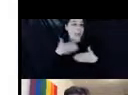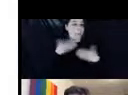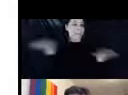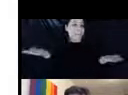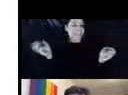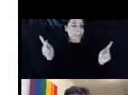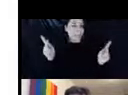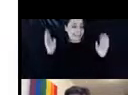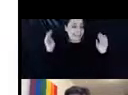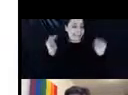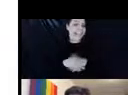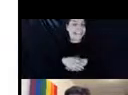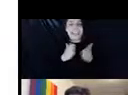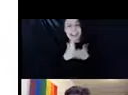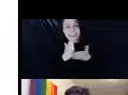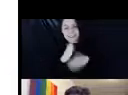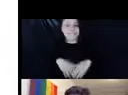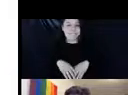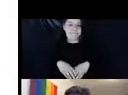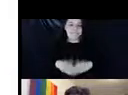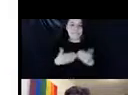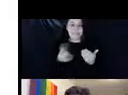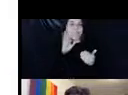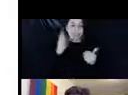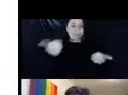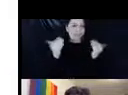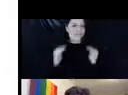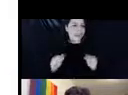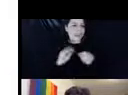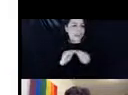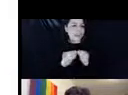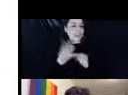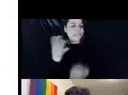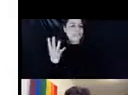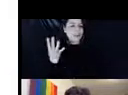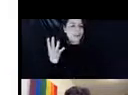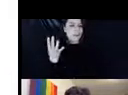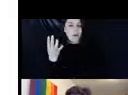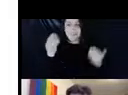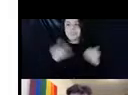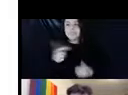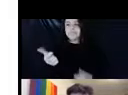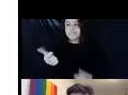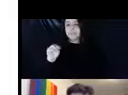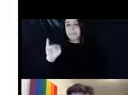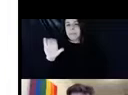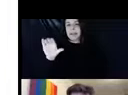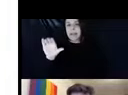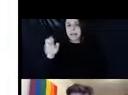Hopefully. All right. So, uh, yeah, let's move on to number four and take it away. Michael, I believe.